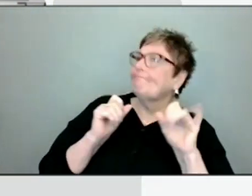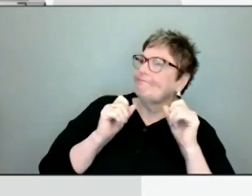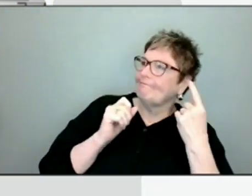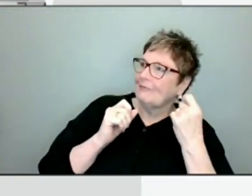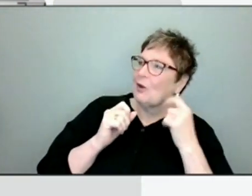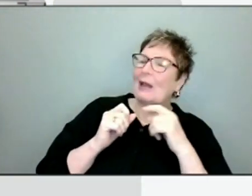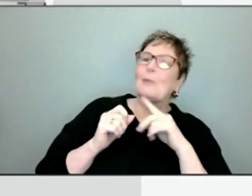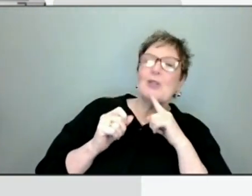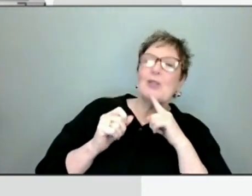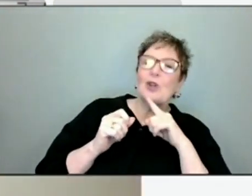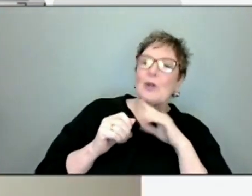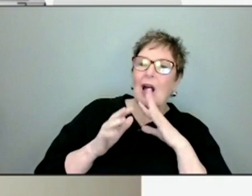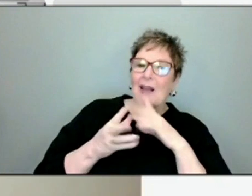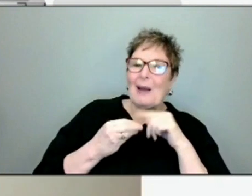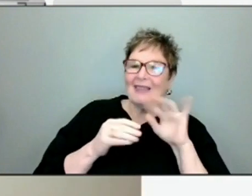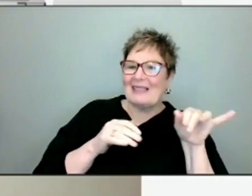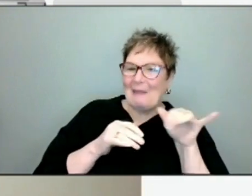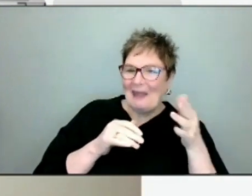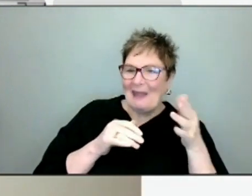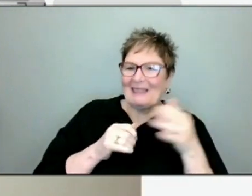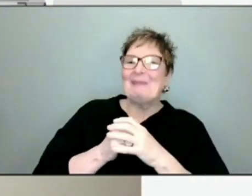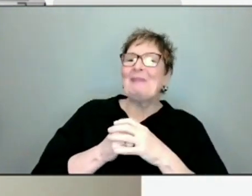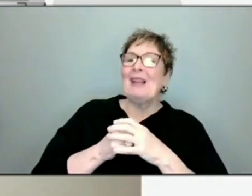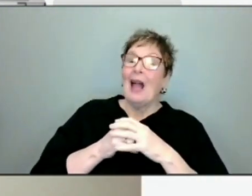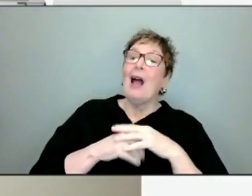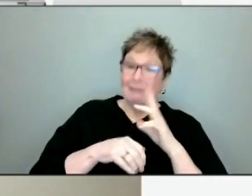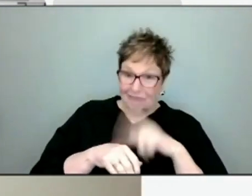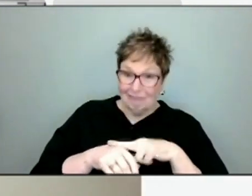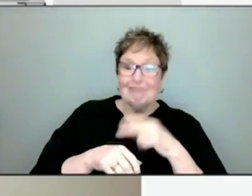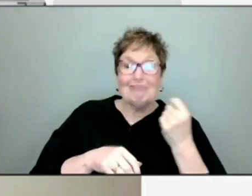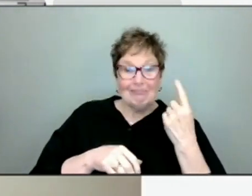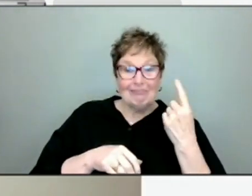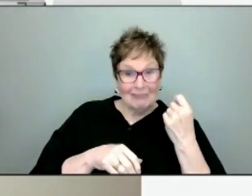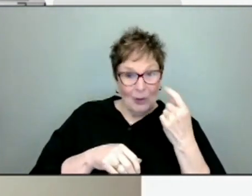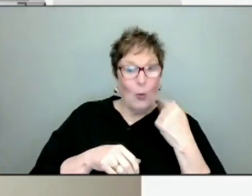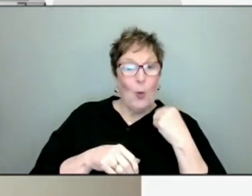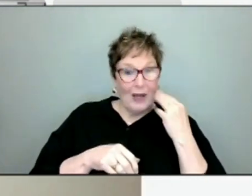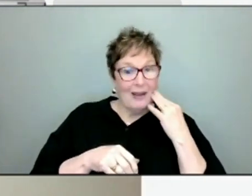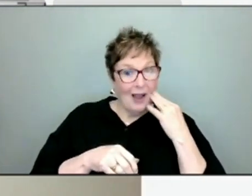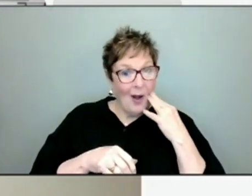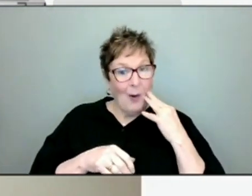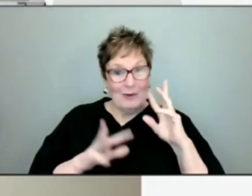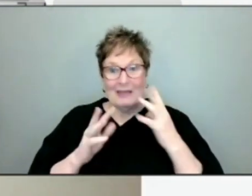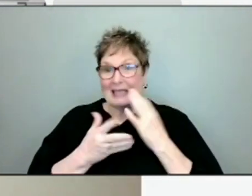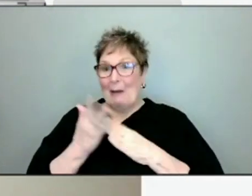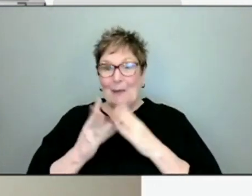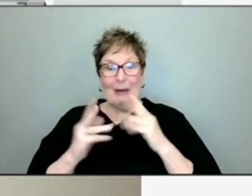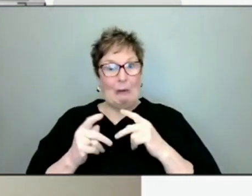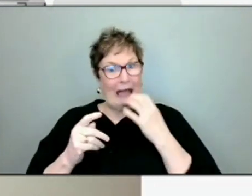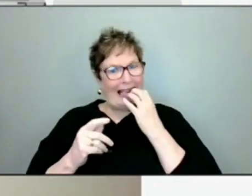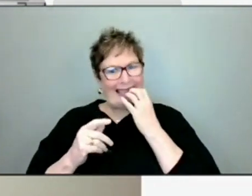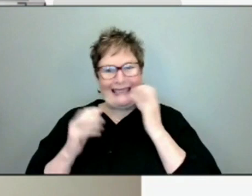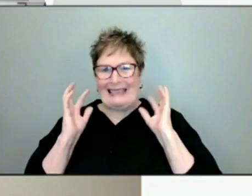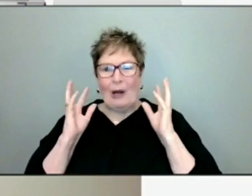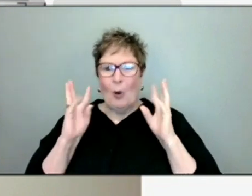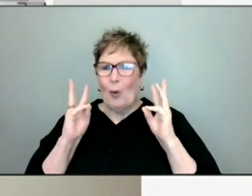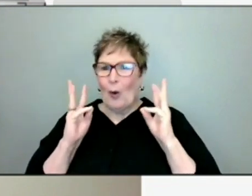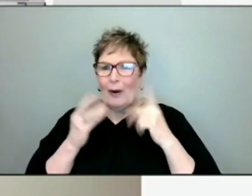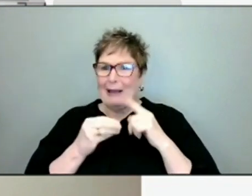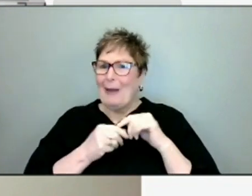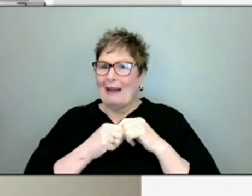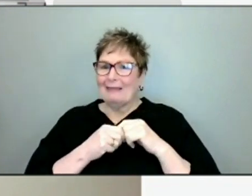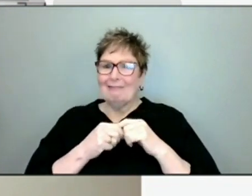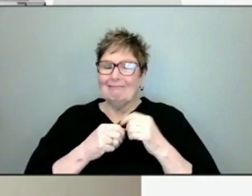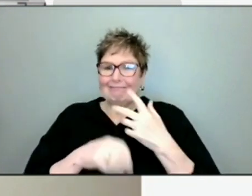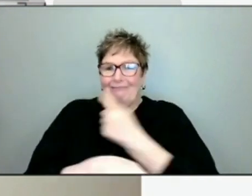we were both talking about the same thing. You know, certainly, as you all know, we've seen vaccine hesitancy in every community across the board